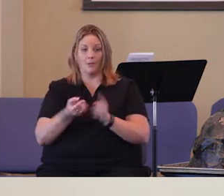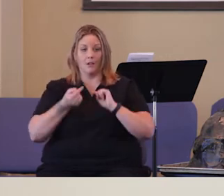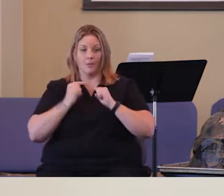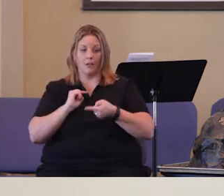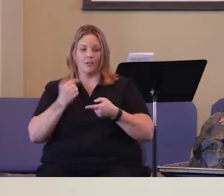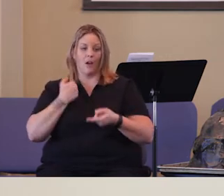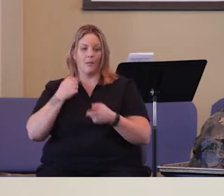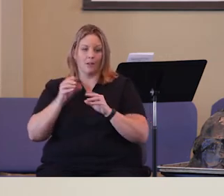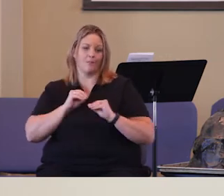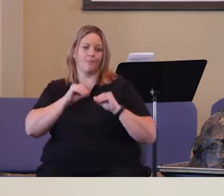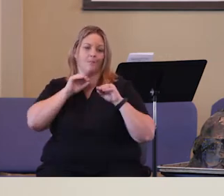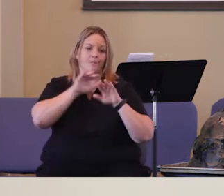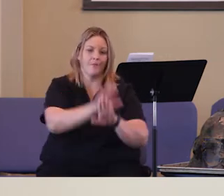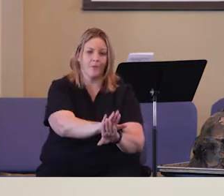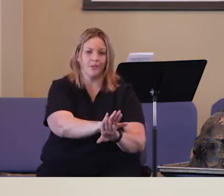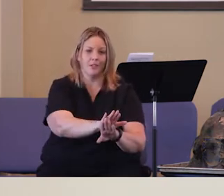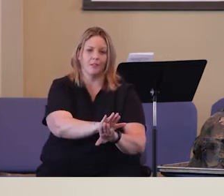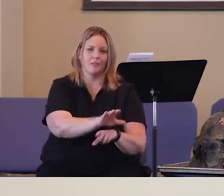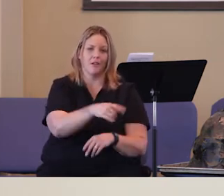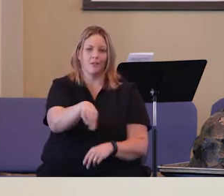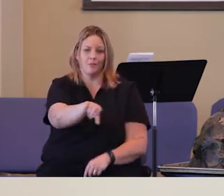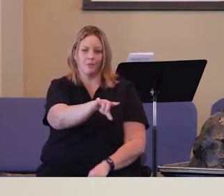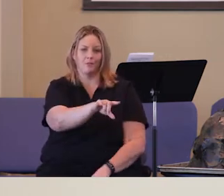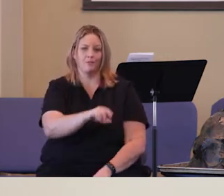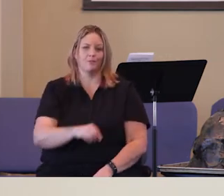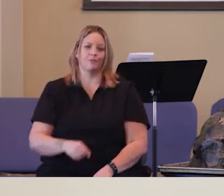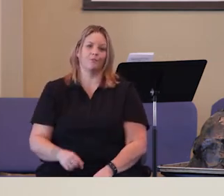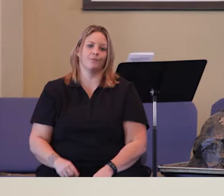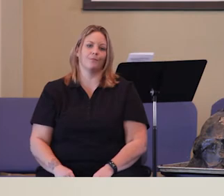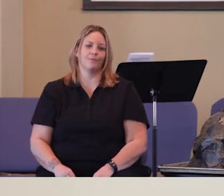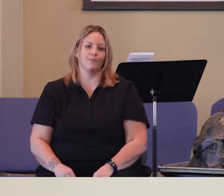hurt, so I'm going to shove it back in your face.